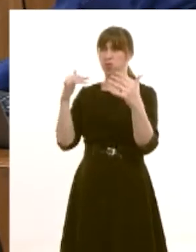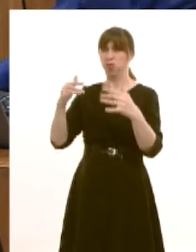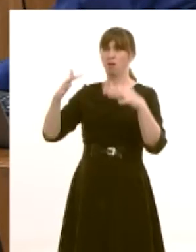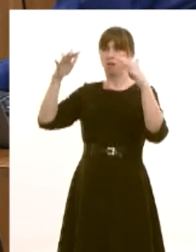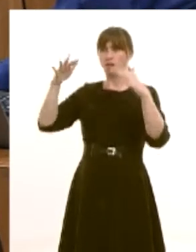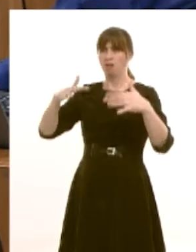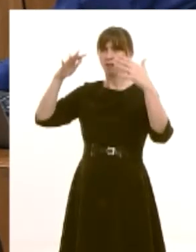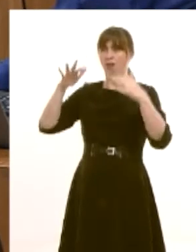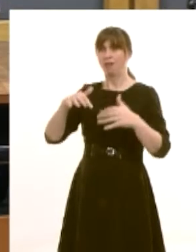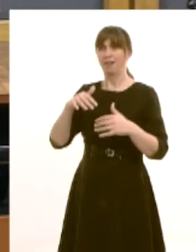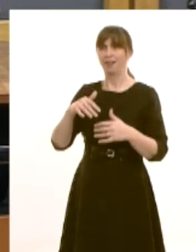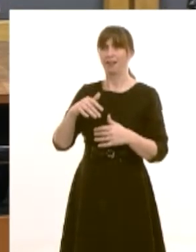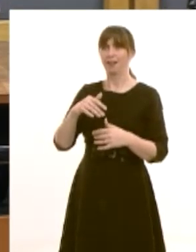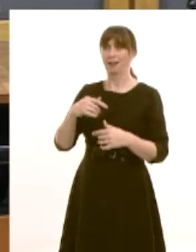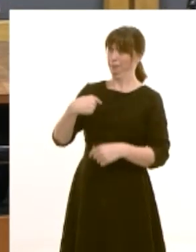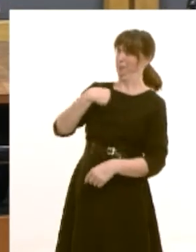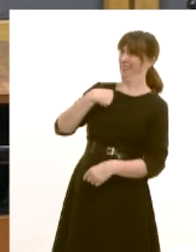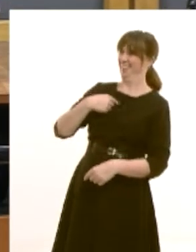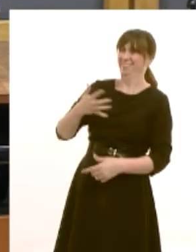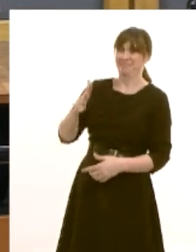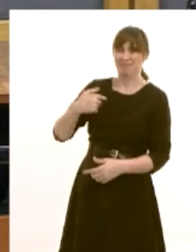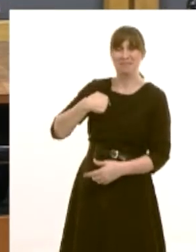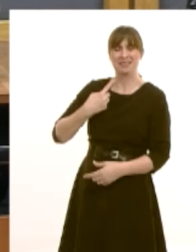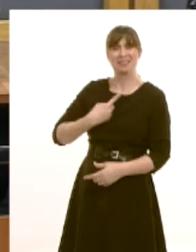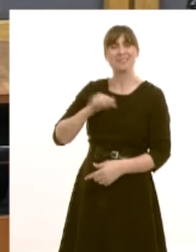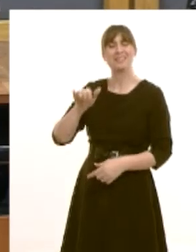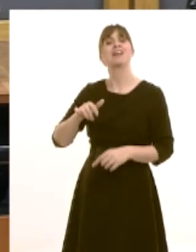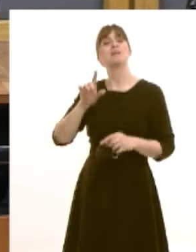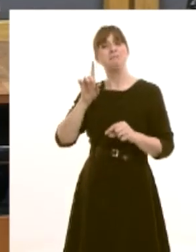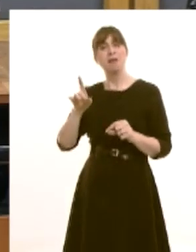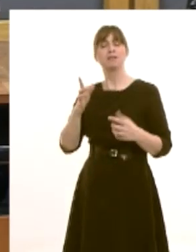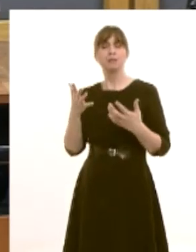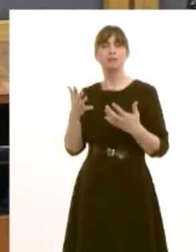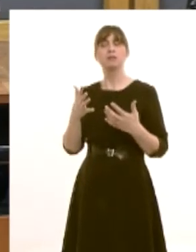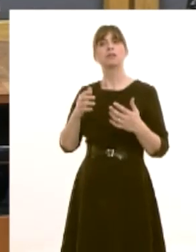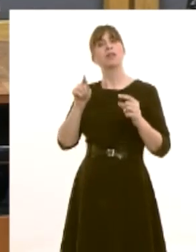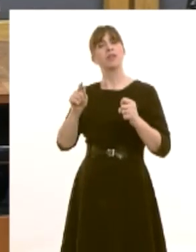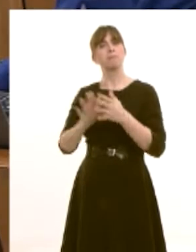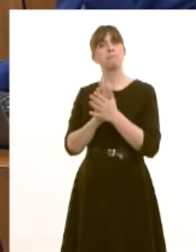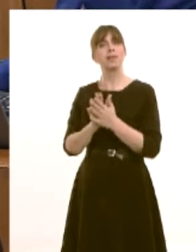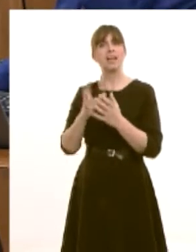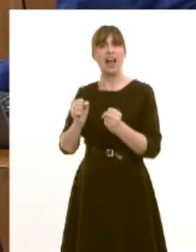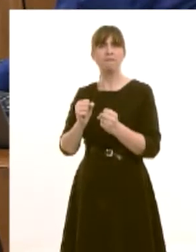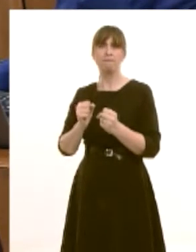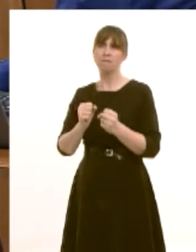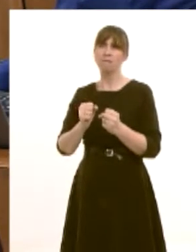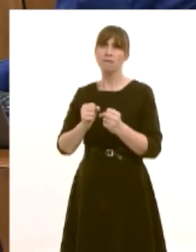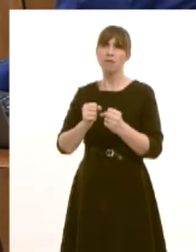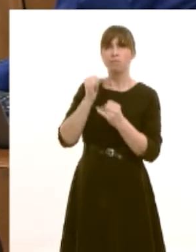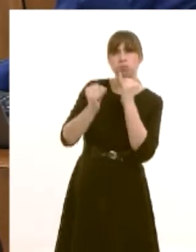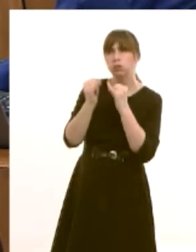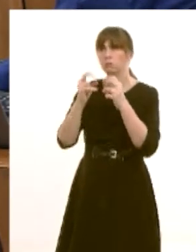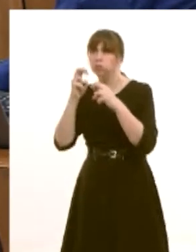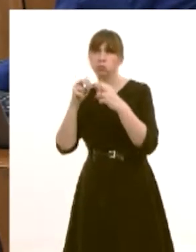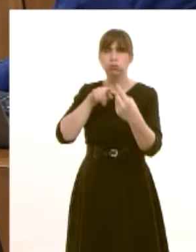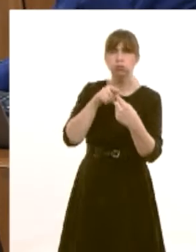officer has not always had she's pointing at me has not always had the easiest task but that is the nature i suppose of of a robust uh democracy i have to say to the member